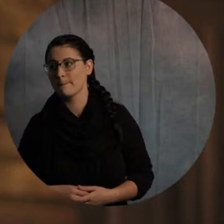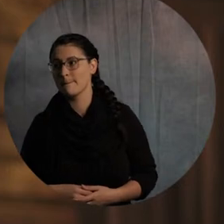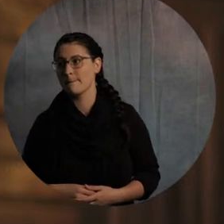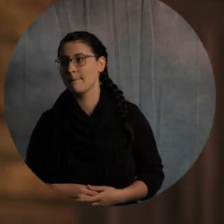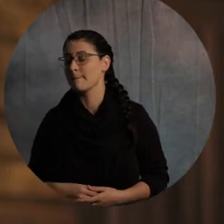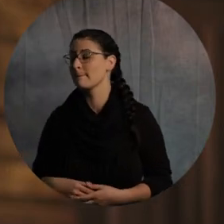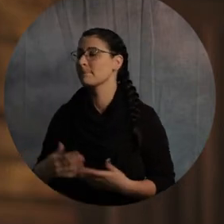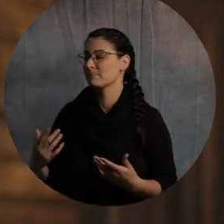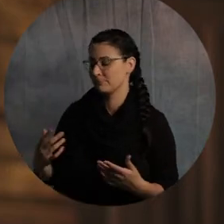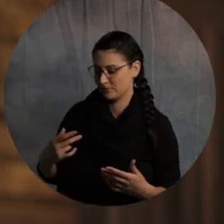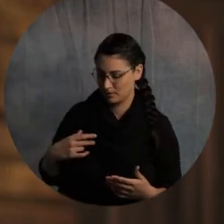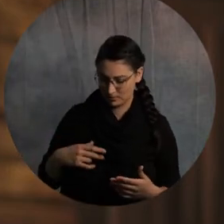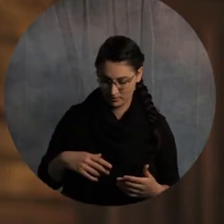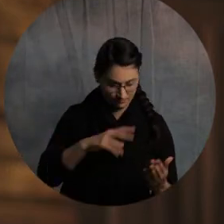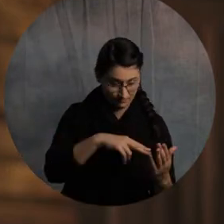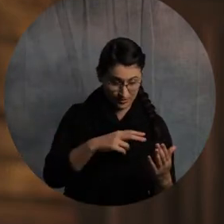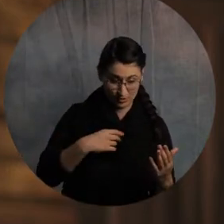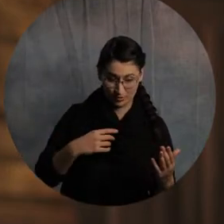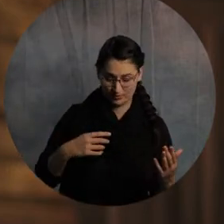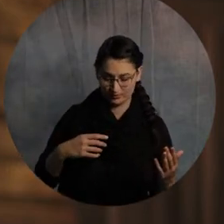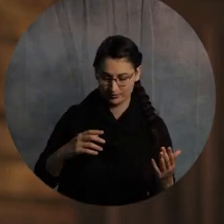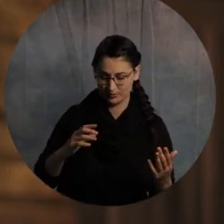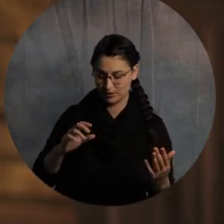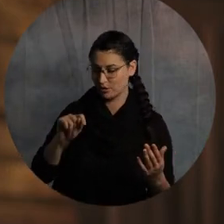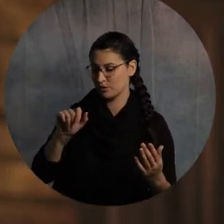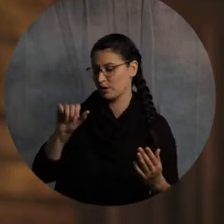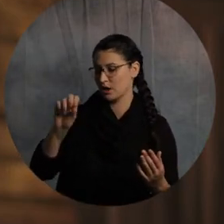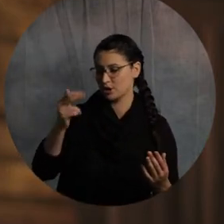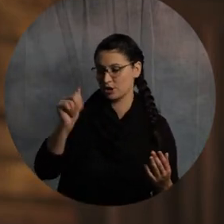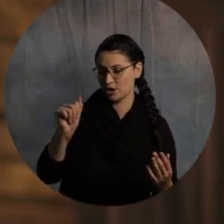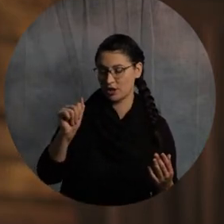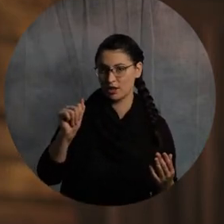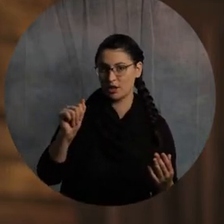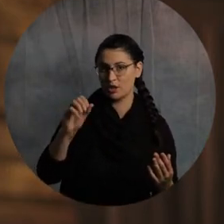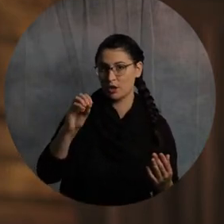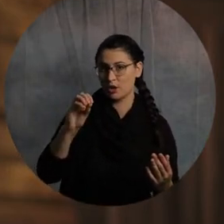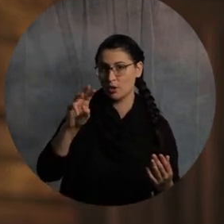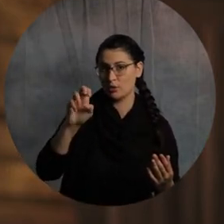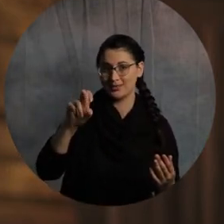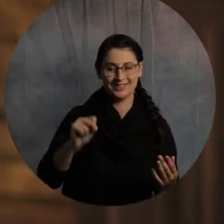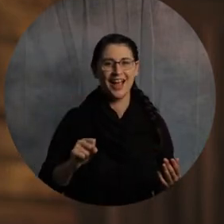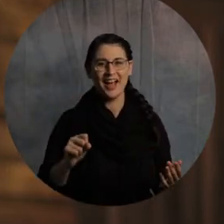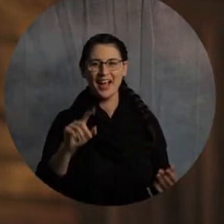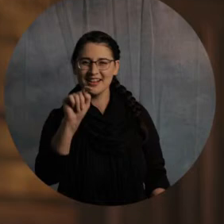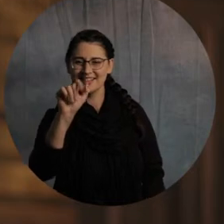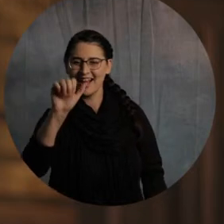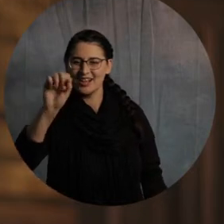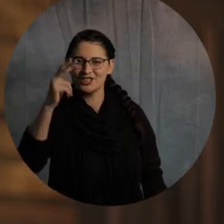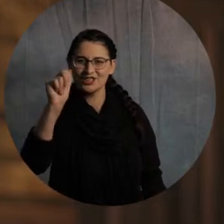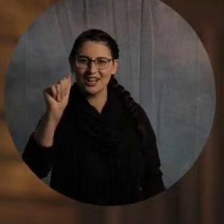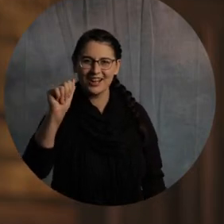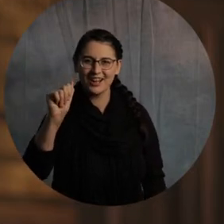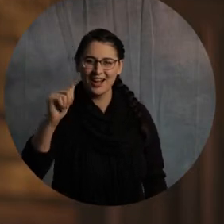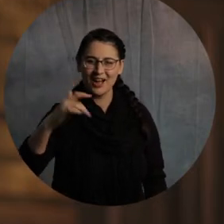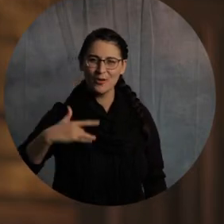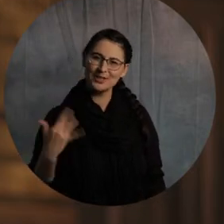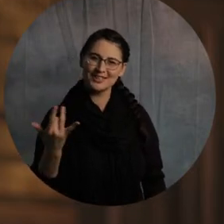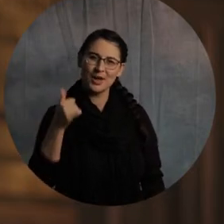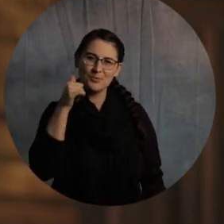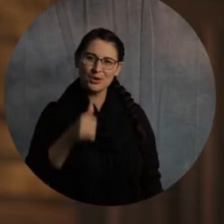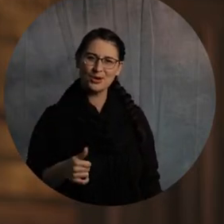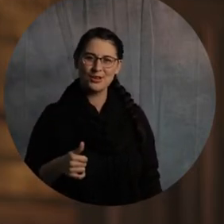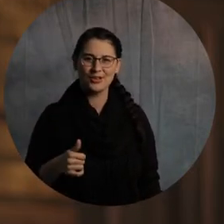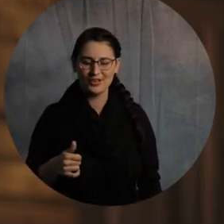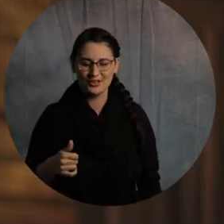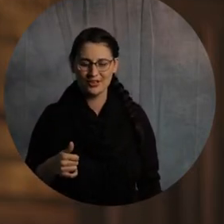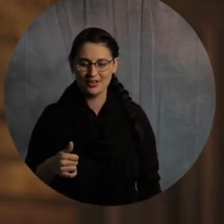coming. So we want to give a shout out to our friend Tasha Owens. Tasha! What's up, girl? And she says, wow, way